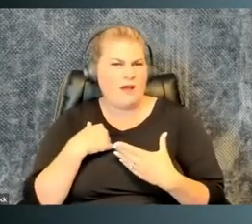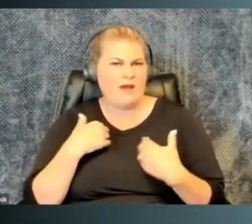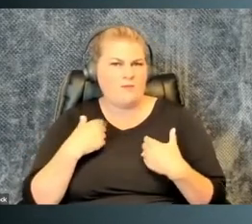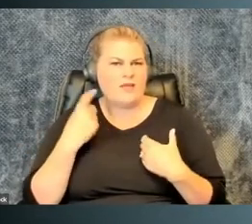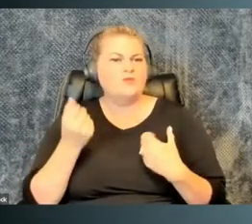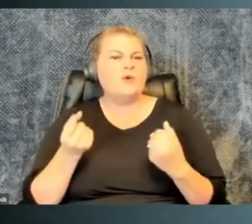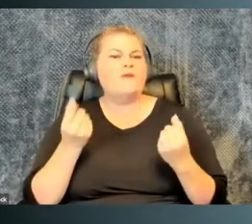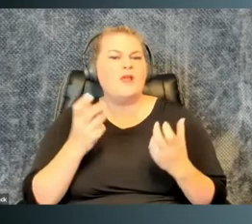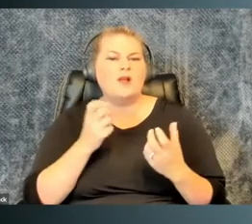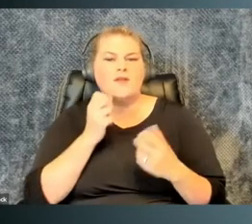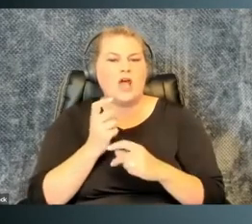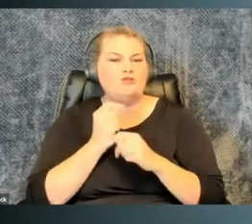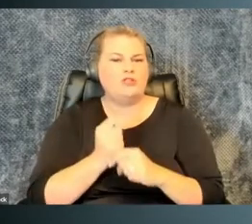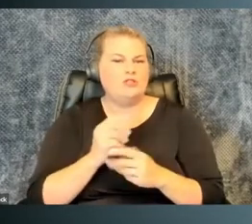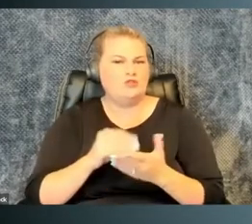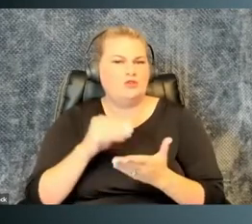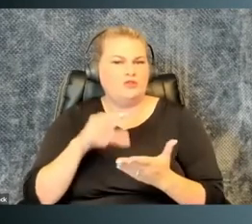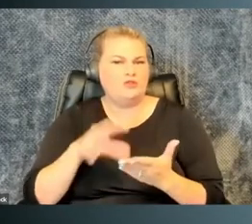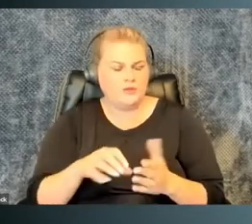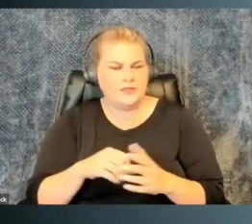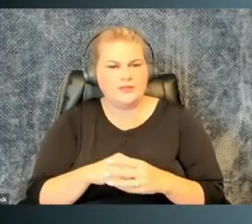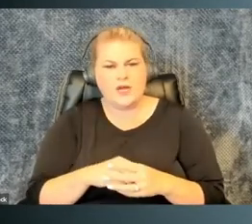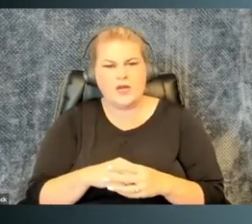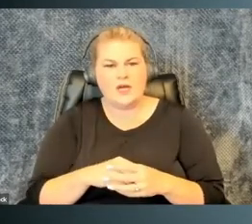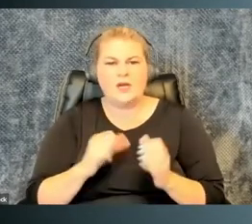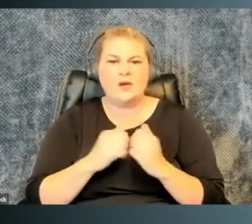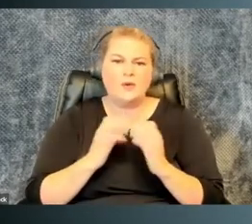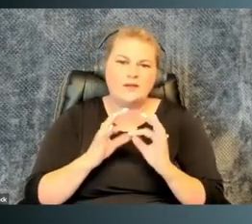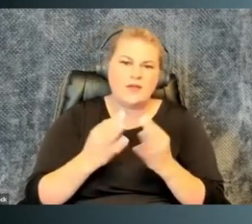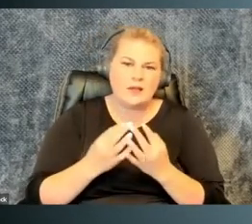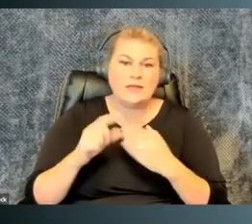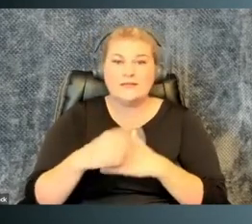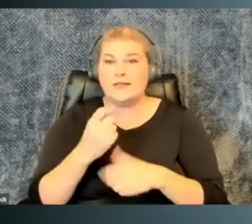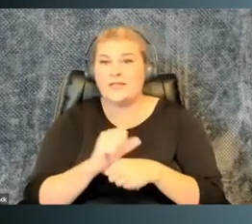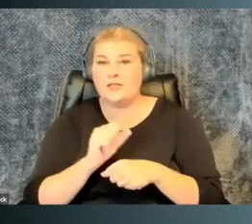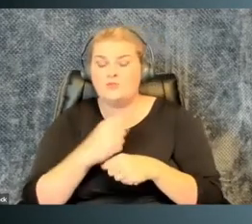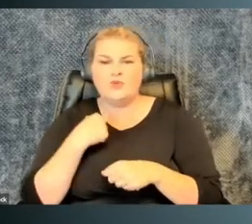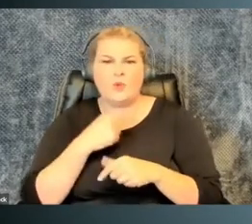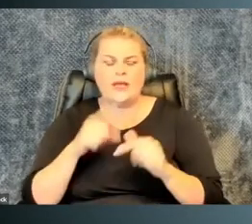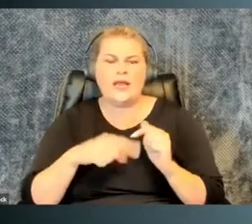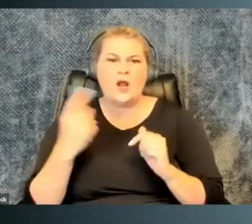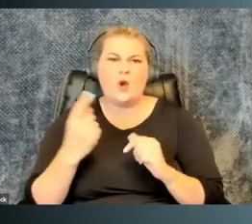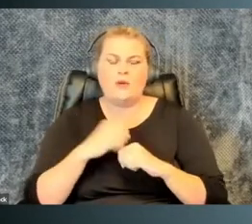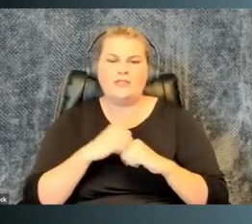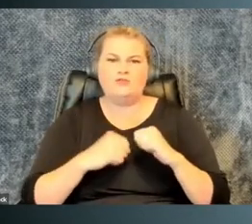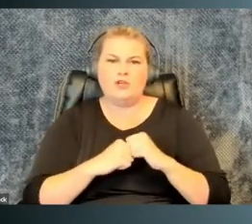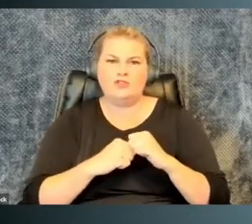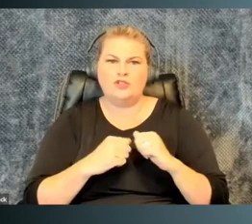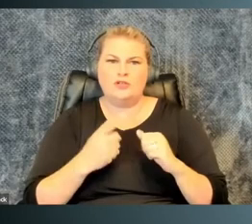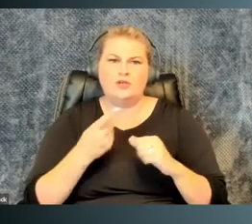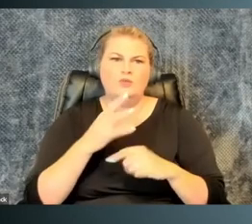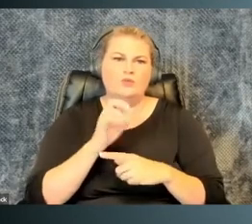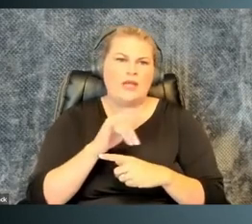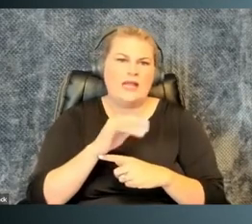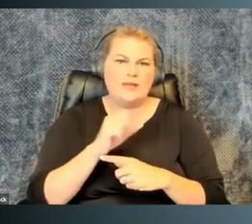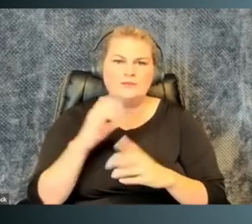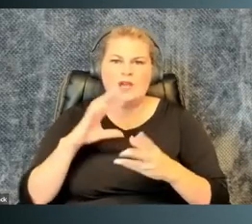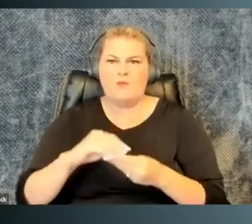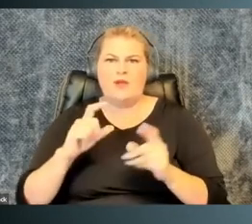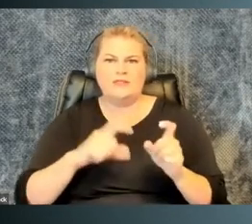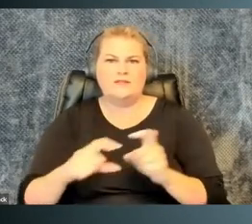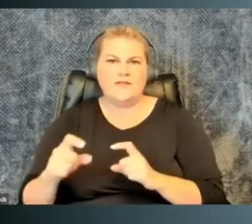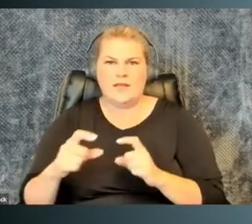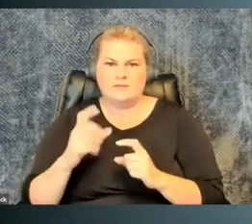in the program that I'm part of because we have a lot of non-traditional students, you know, with families and day jobs. So we can't always